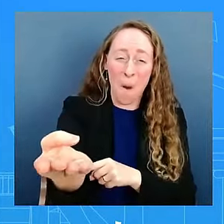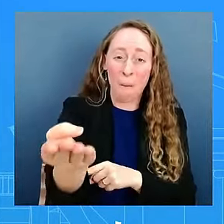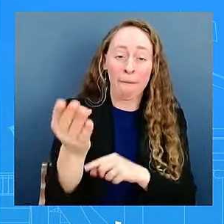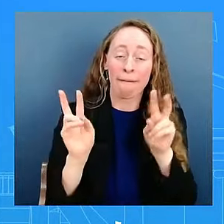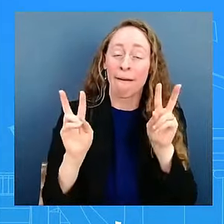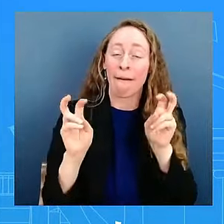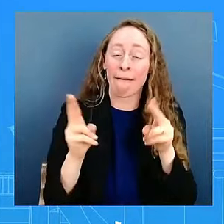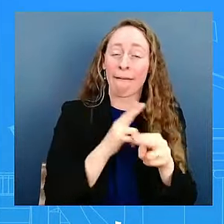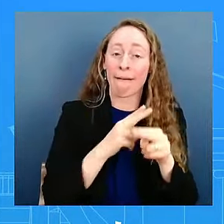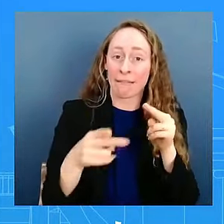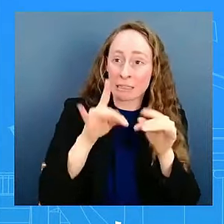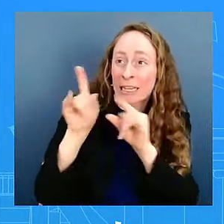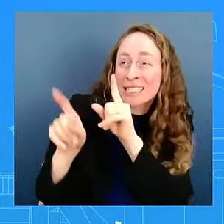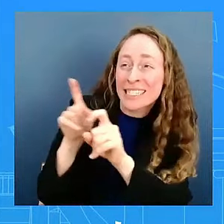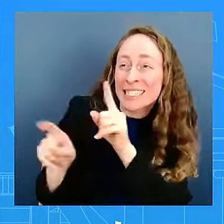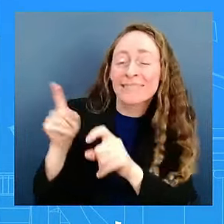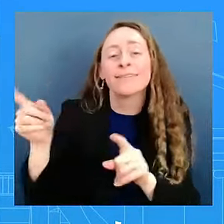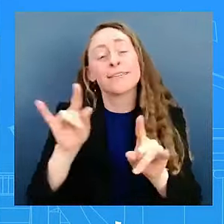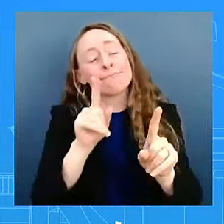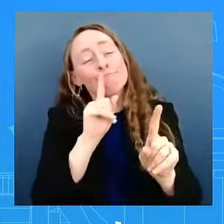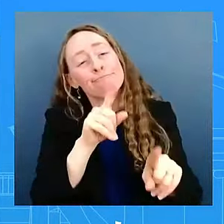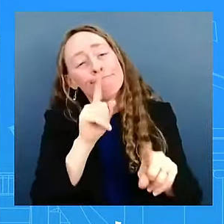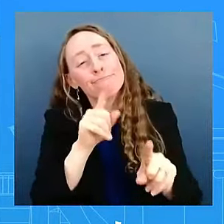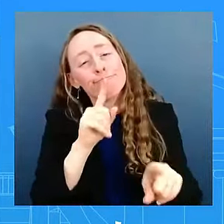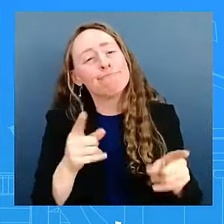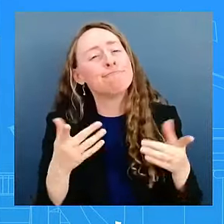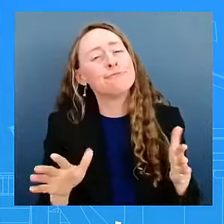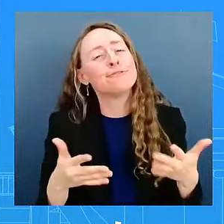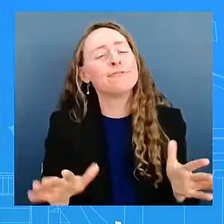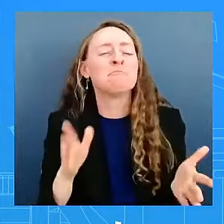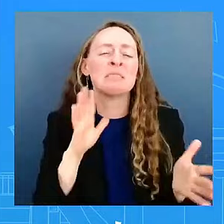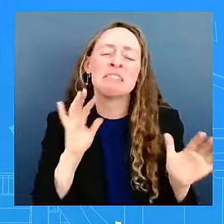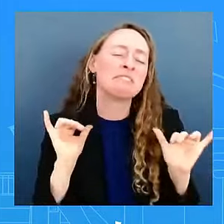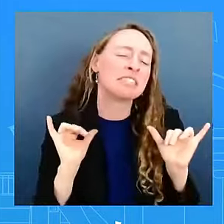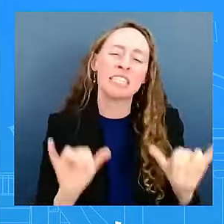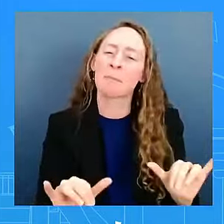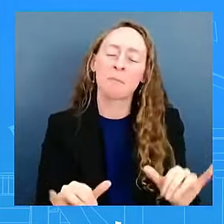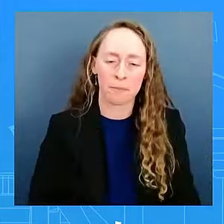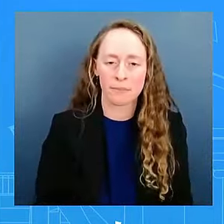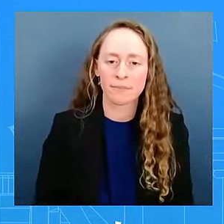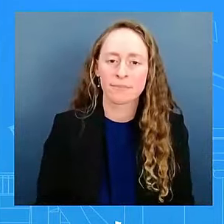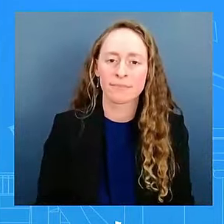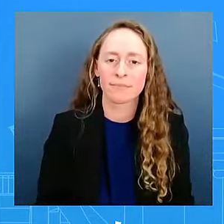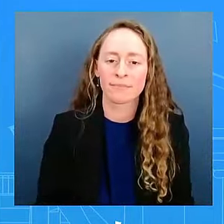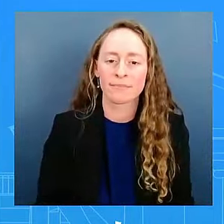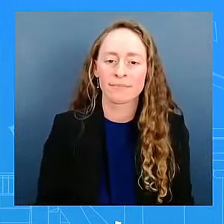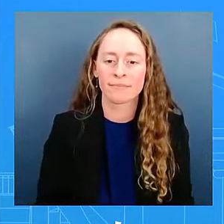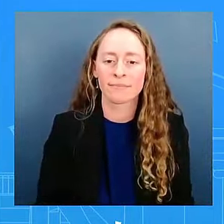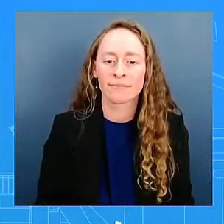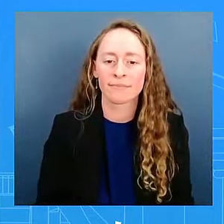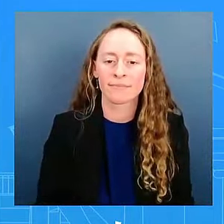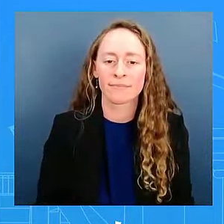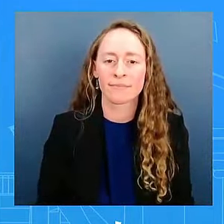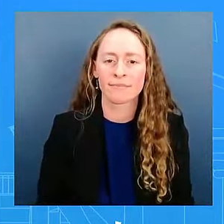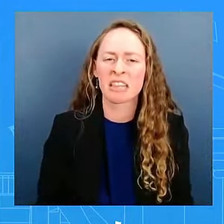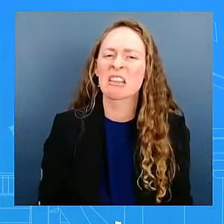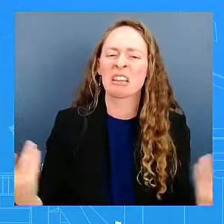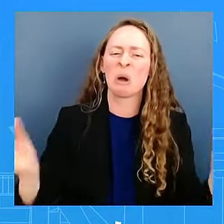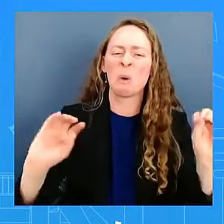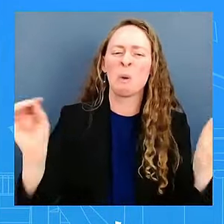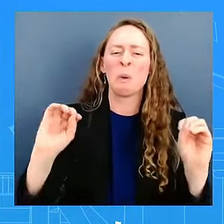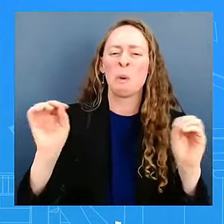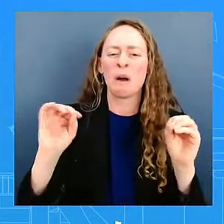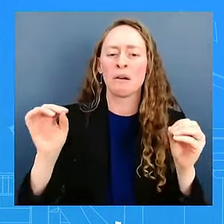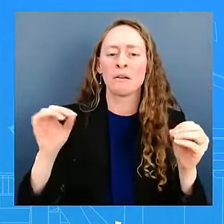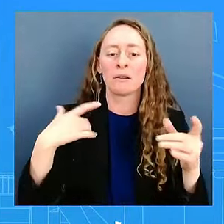that's not going to stop. What is the announcement this week? So I don't have anything to share at this time, but certainly we will, as you all know,